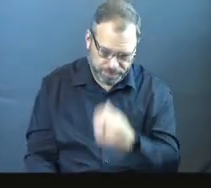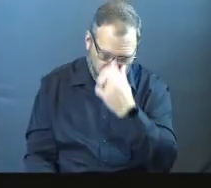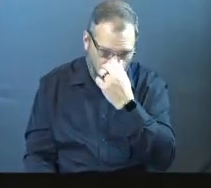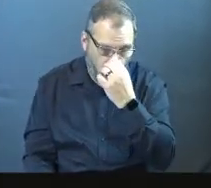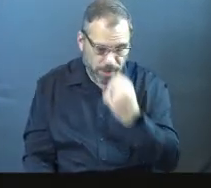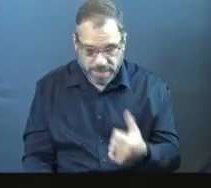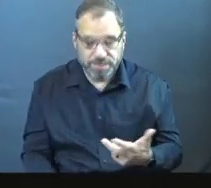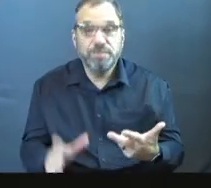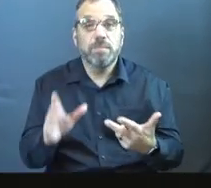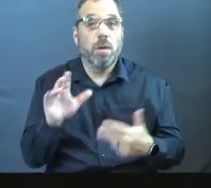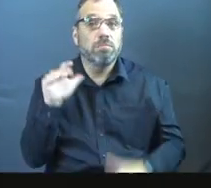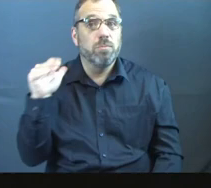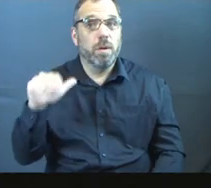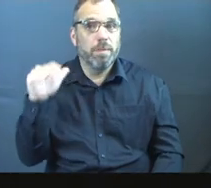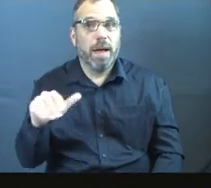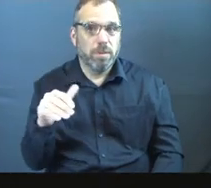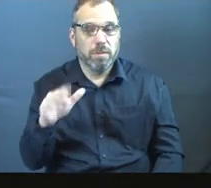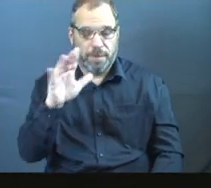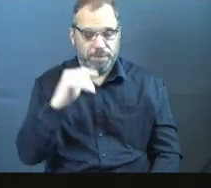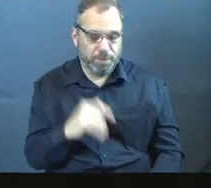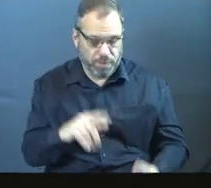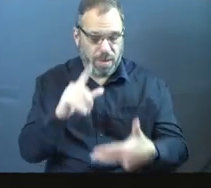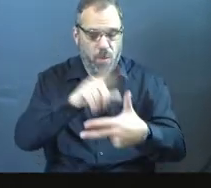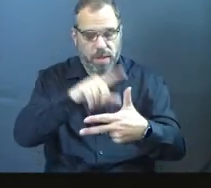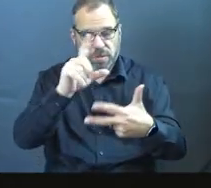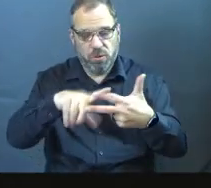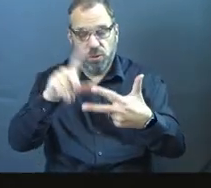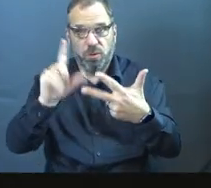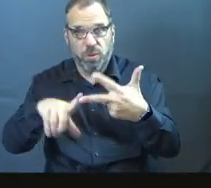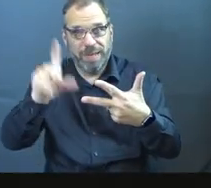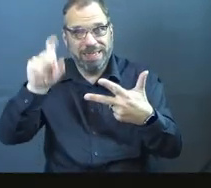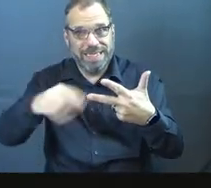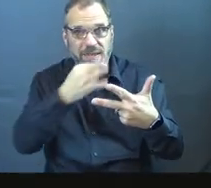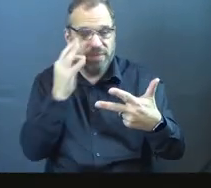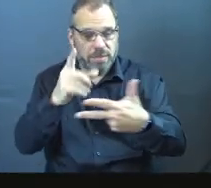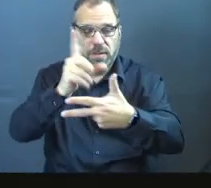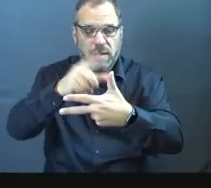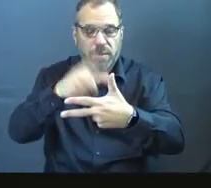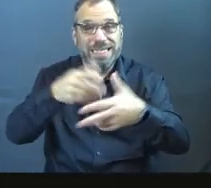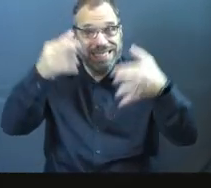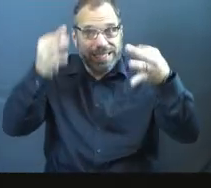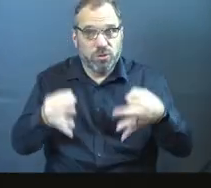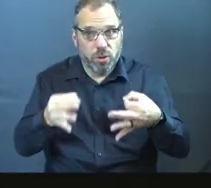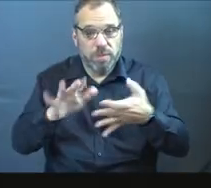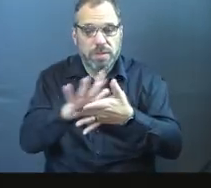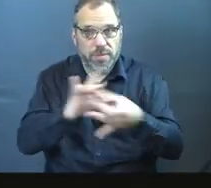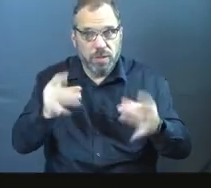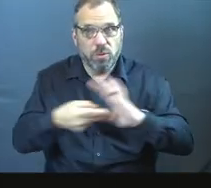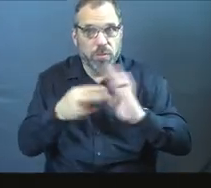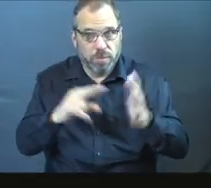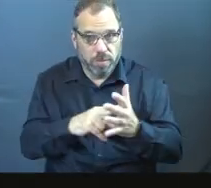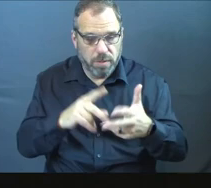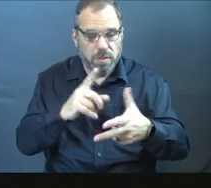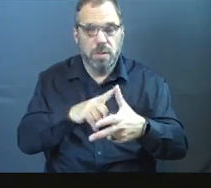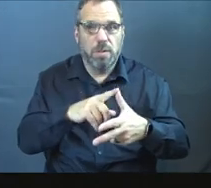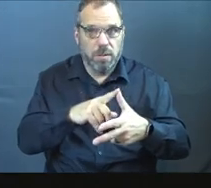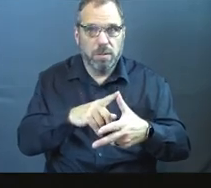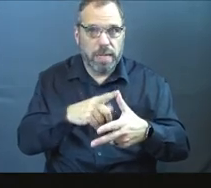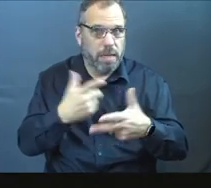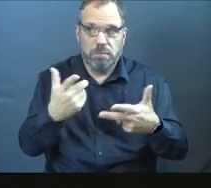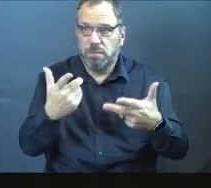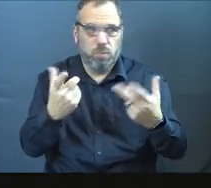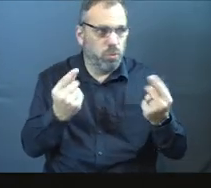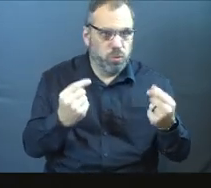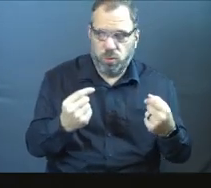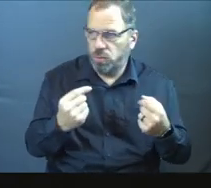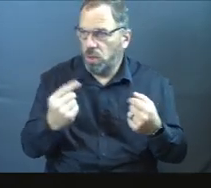All right. So again, quick reminder. Let's run through it one more time. Three needs of fasting. Number one, a determined spiritual purpose. God, what's the direction of this